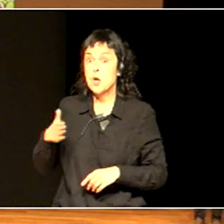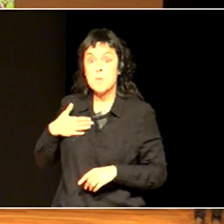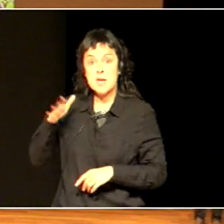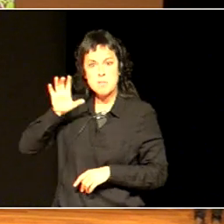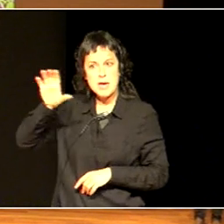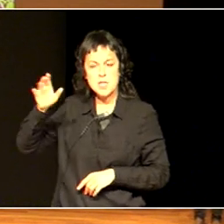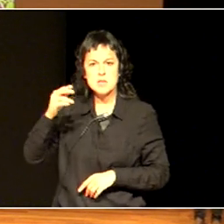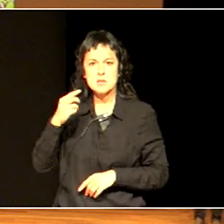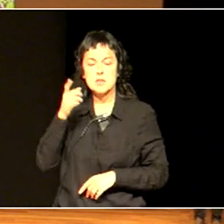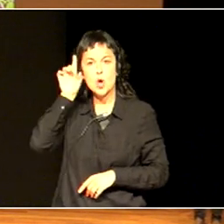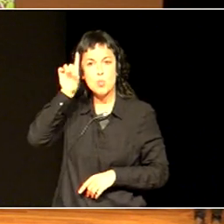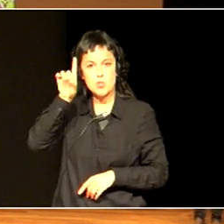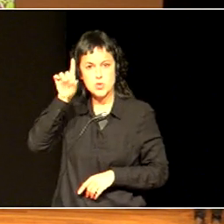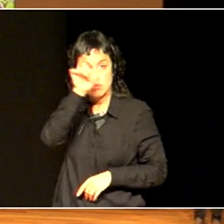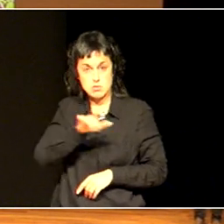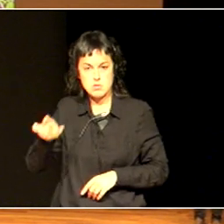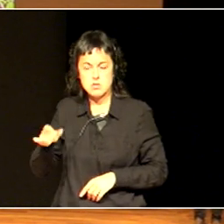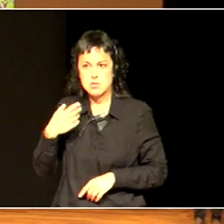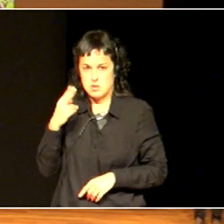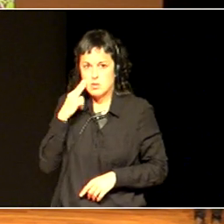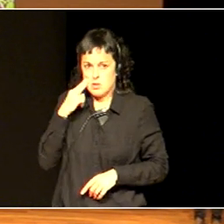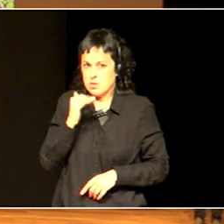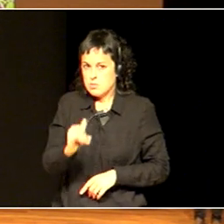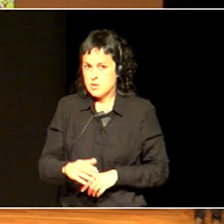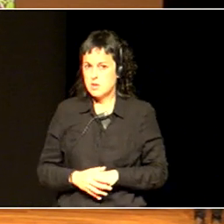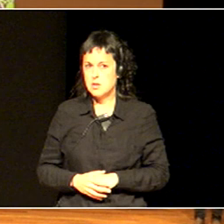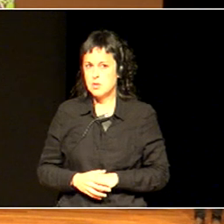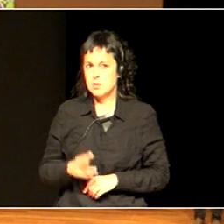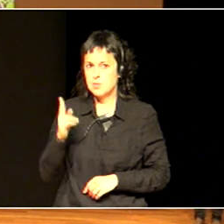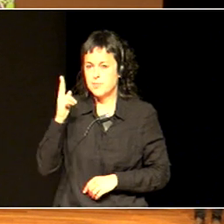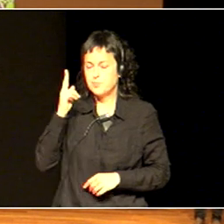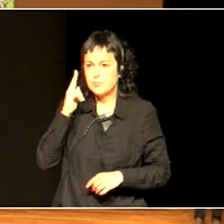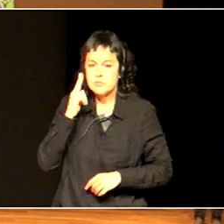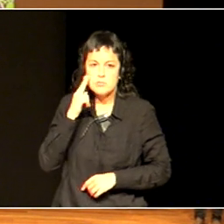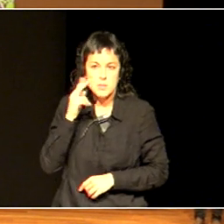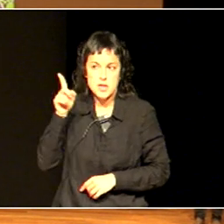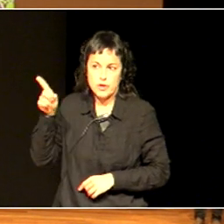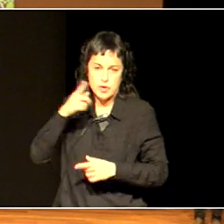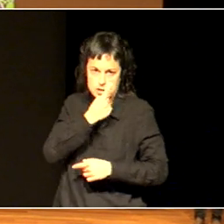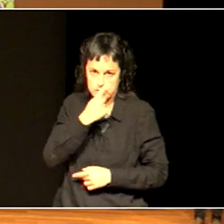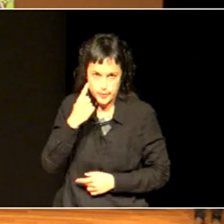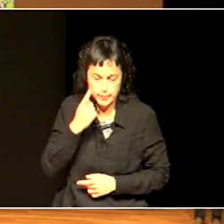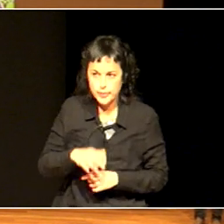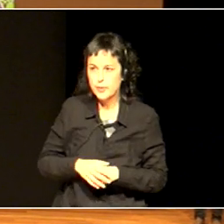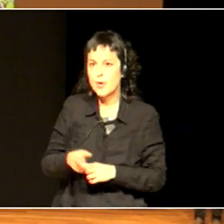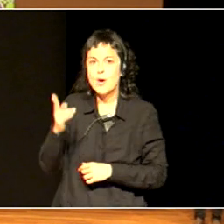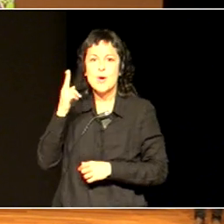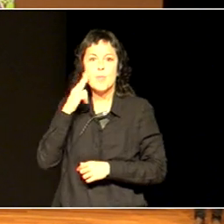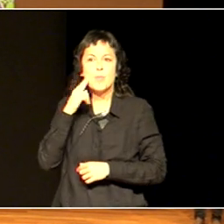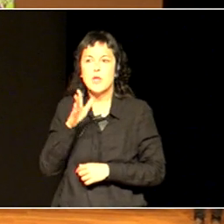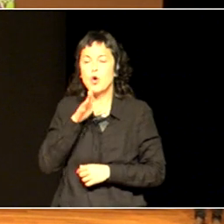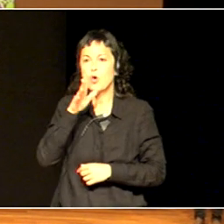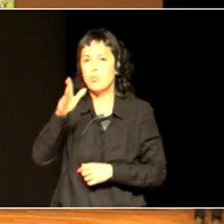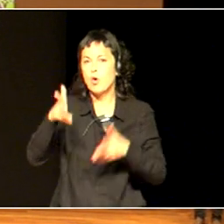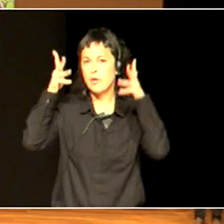We live in fear of Ofsted, we live in fear of the higher education funding council. We're going down a traditional conservative